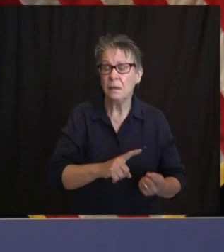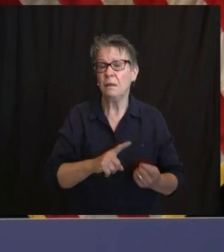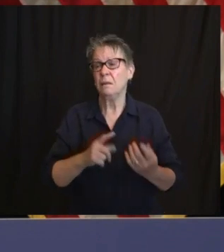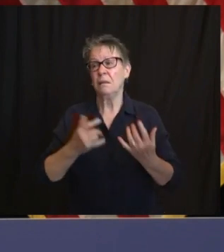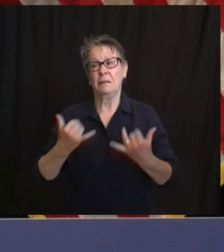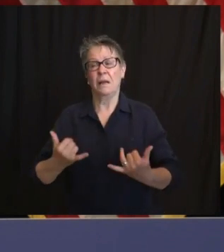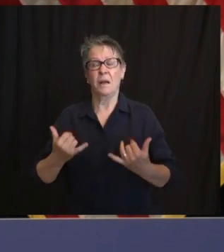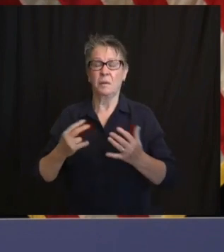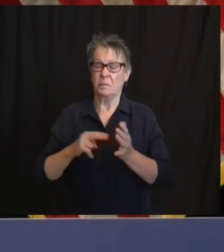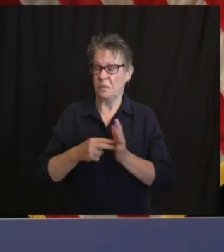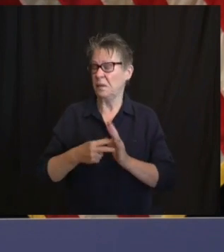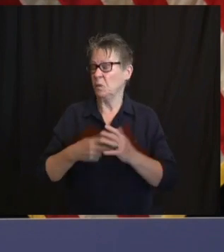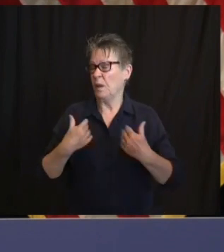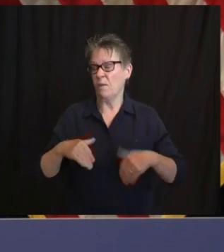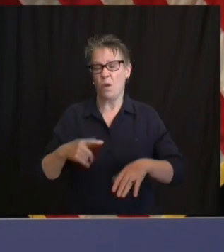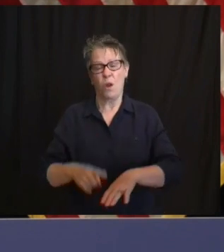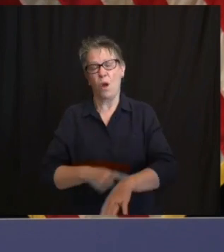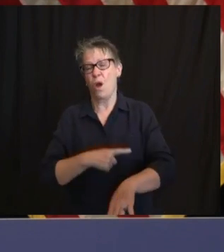is not a normal Monday,